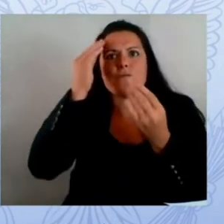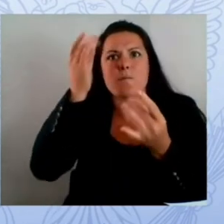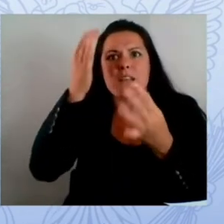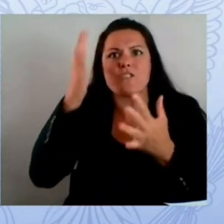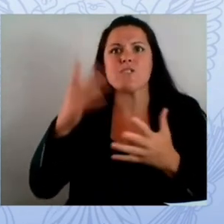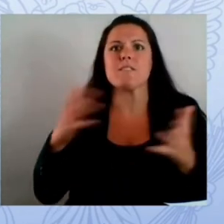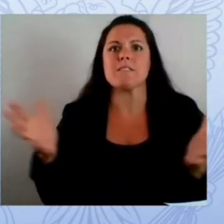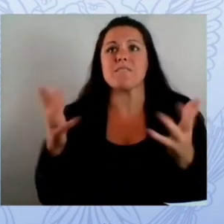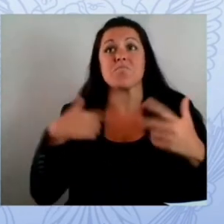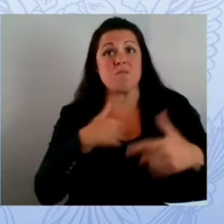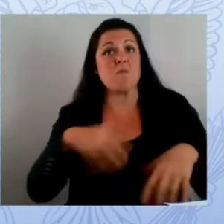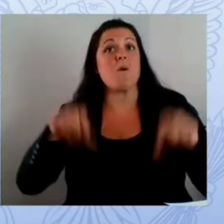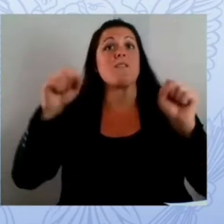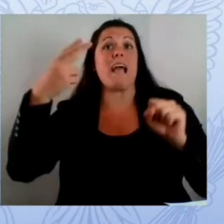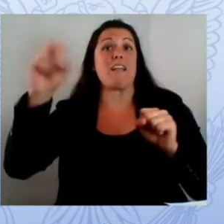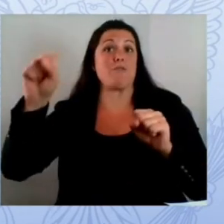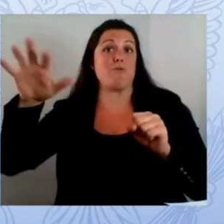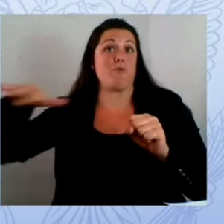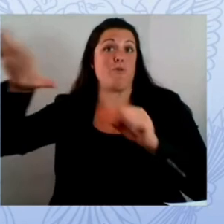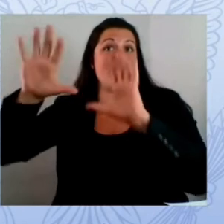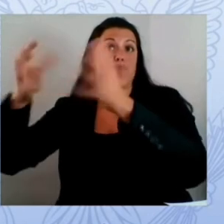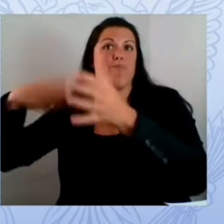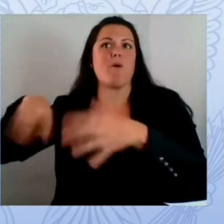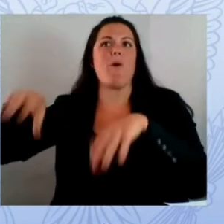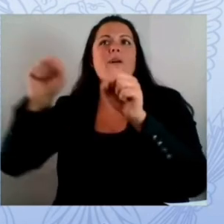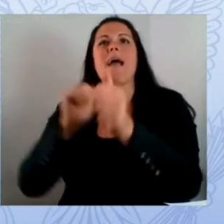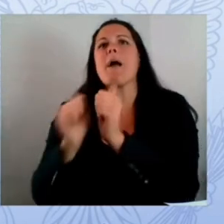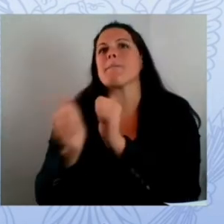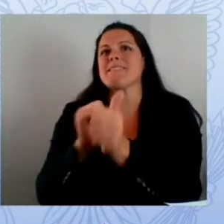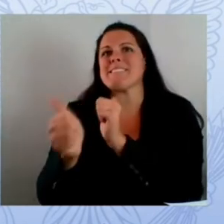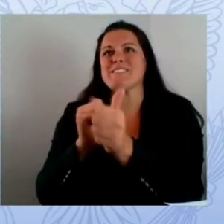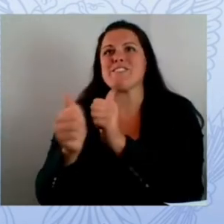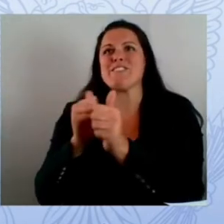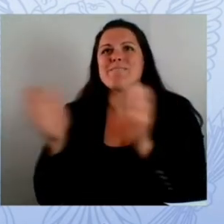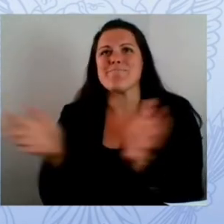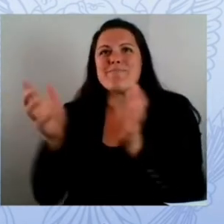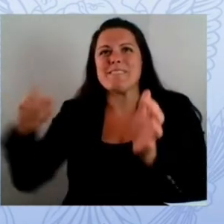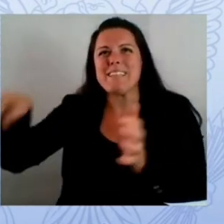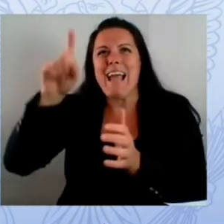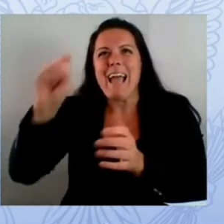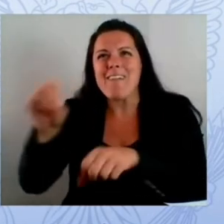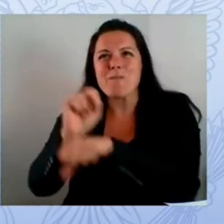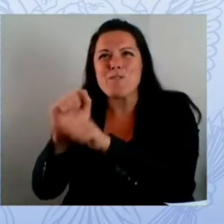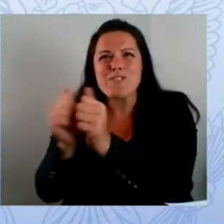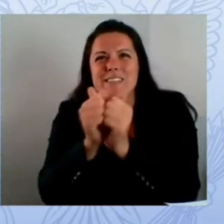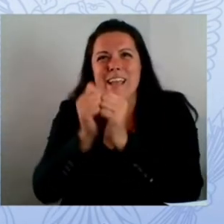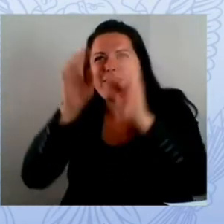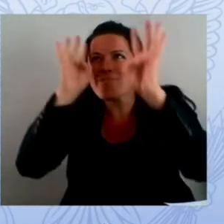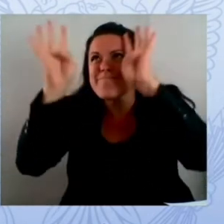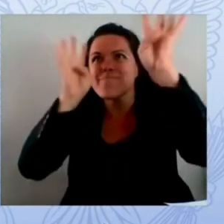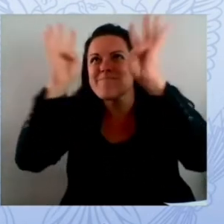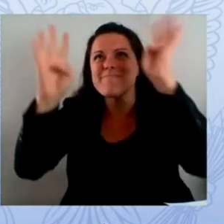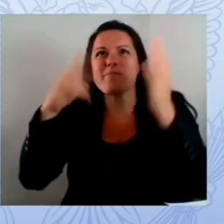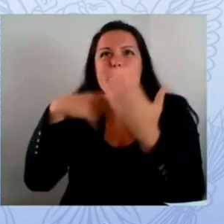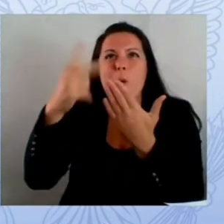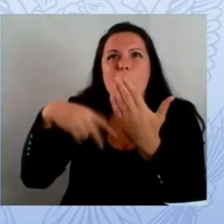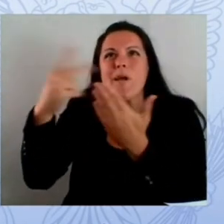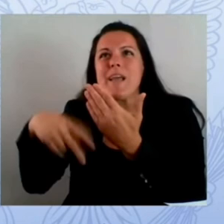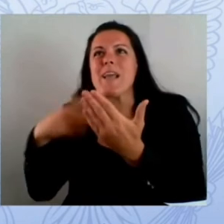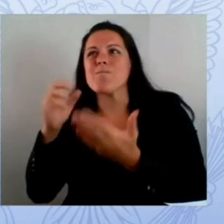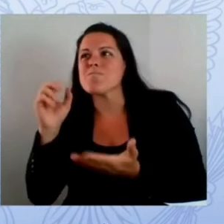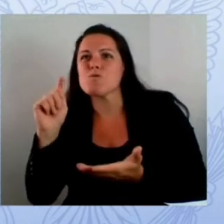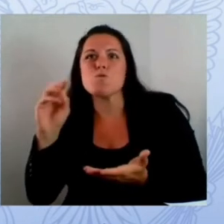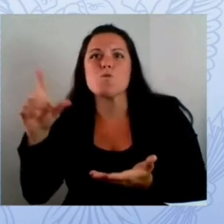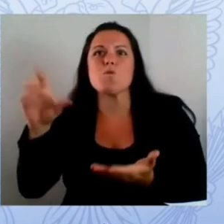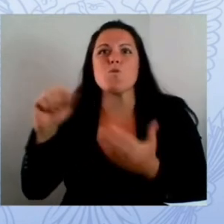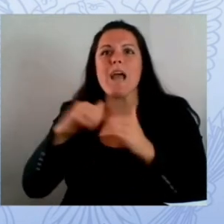use real world tools and techniques to solve cyber challenges the winners are awarded scholarships which helps them pay for their